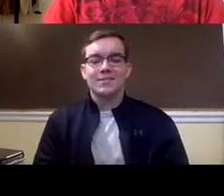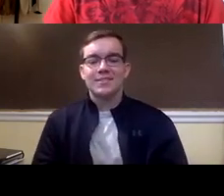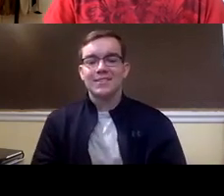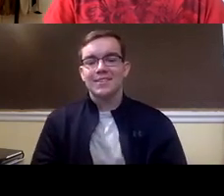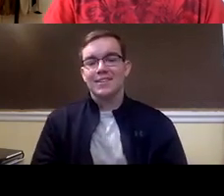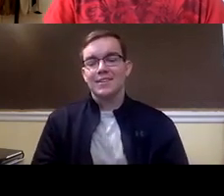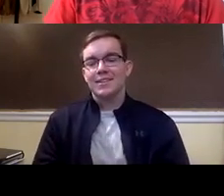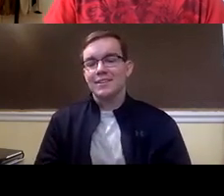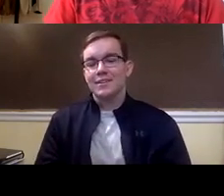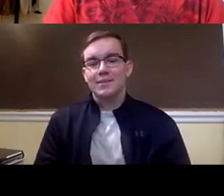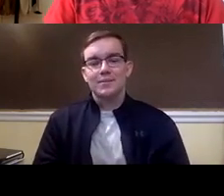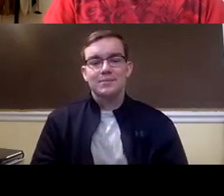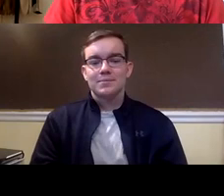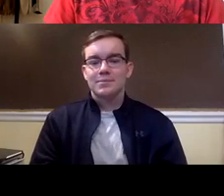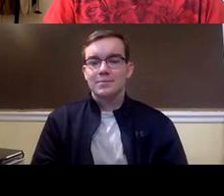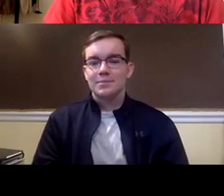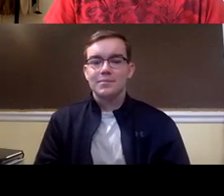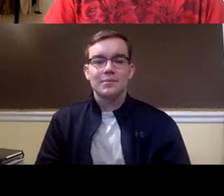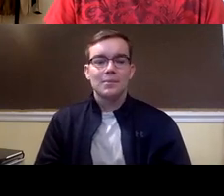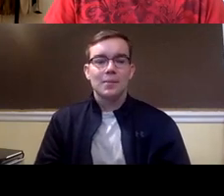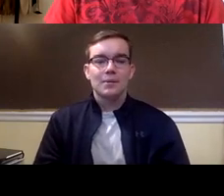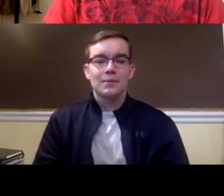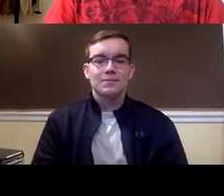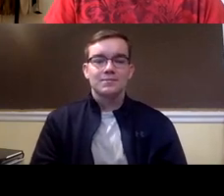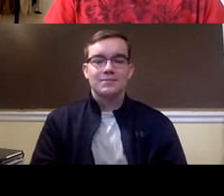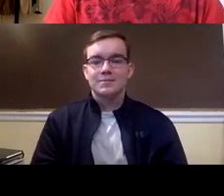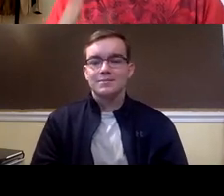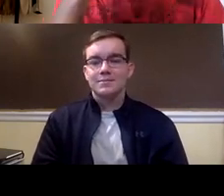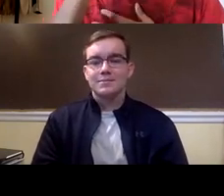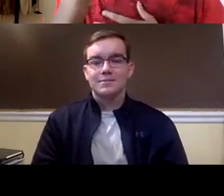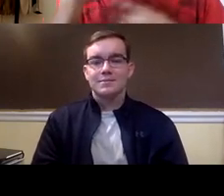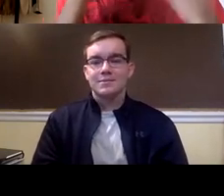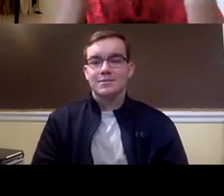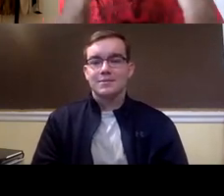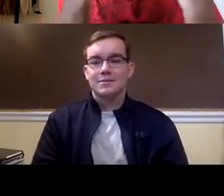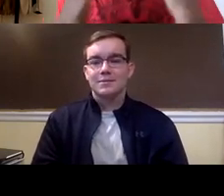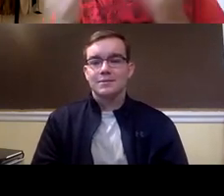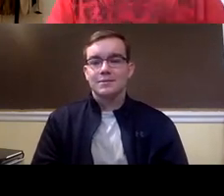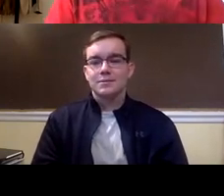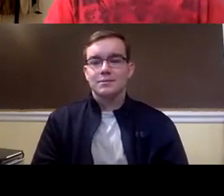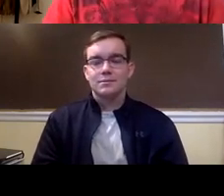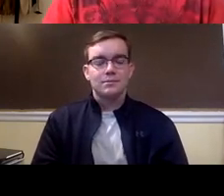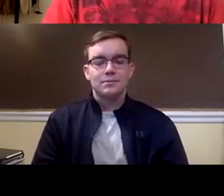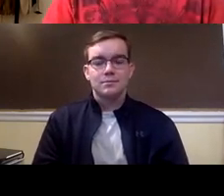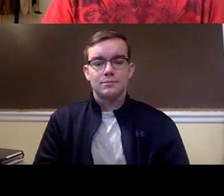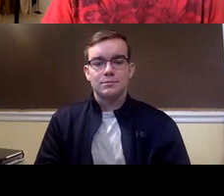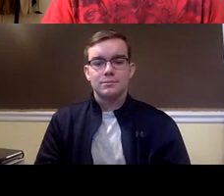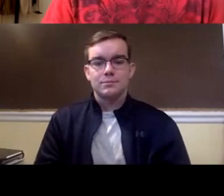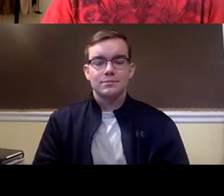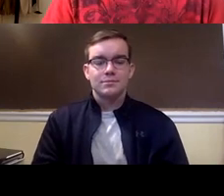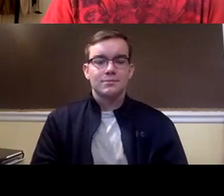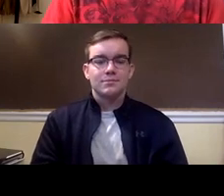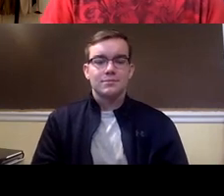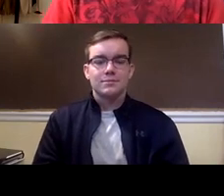hi my name is andrew so ignore that one for now